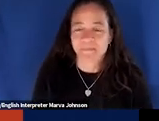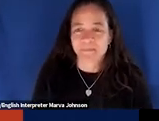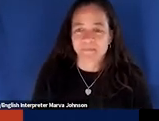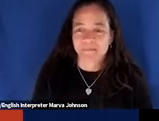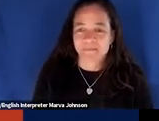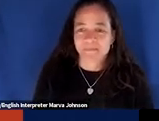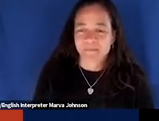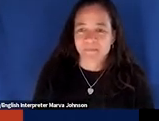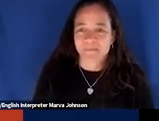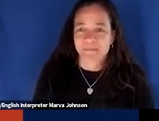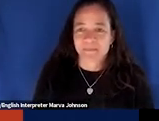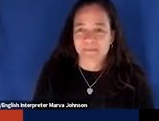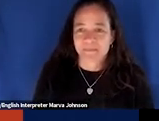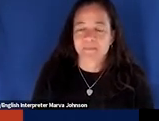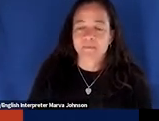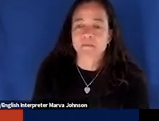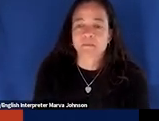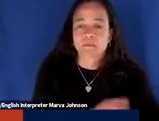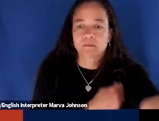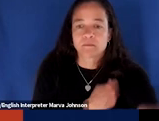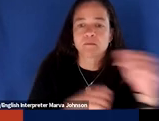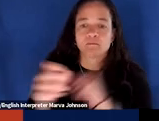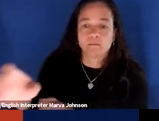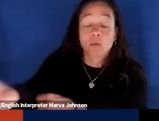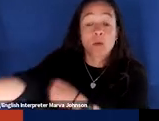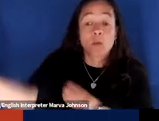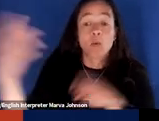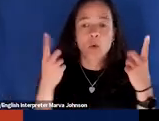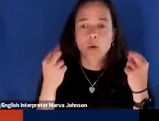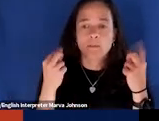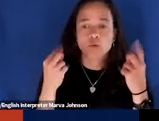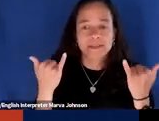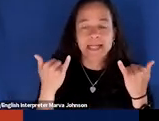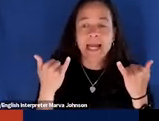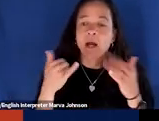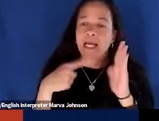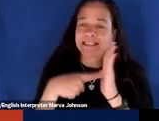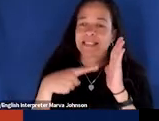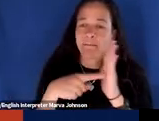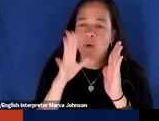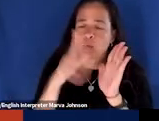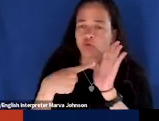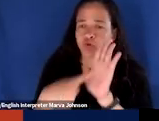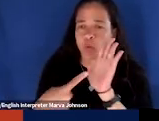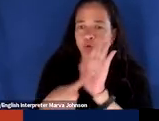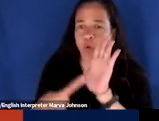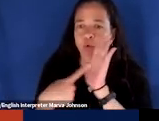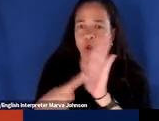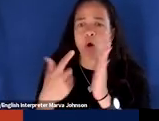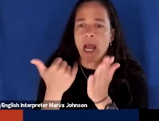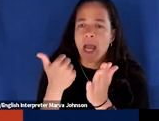here's what i'm going to do now i'm going to show a few examples to just kind of you know make a little bit more concrete what i've been talking about